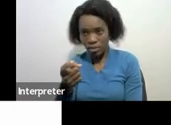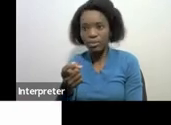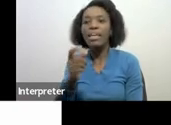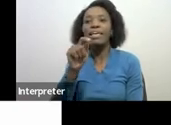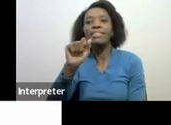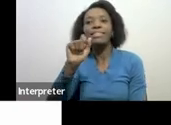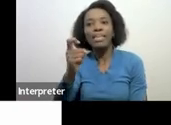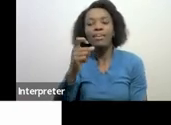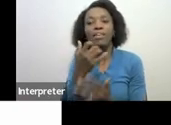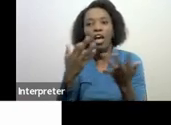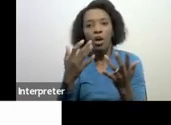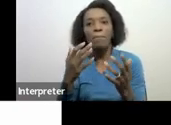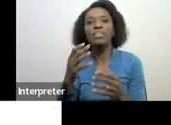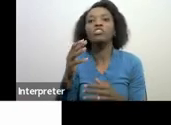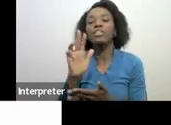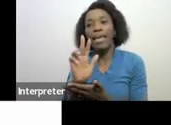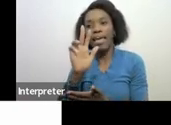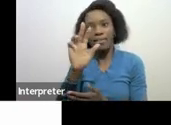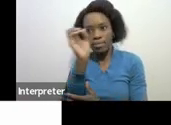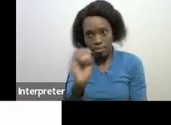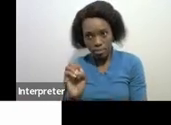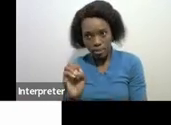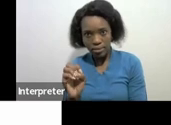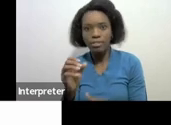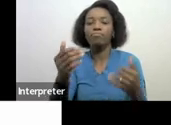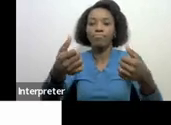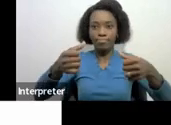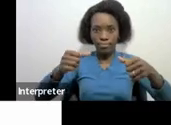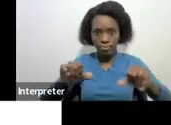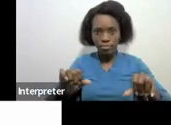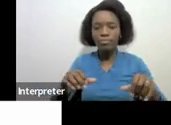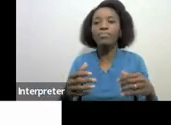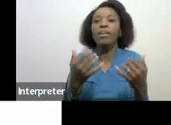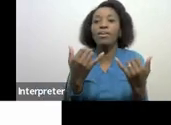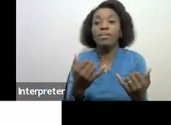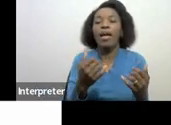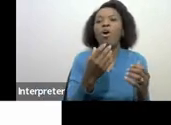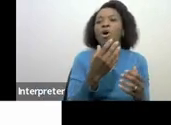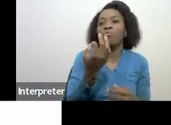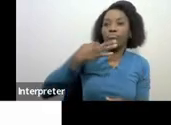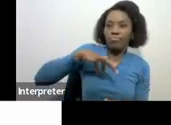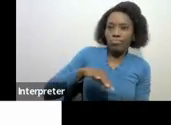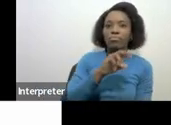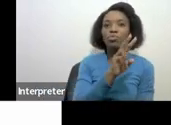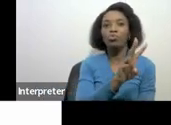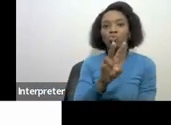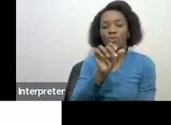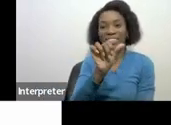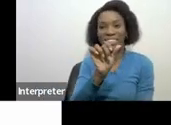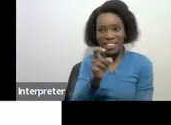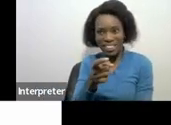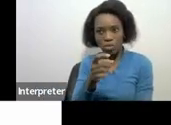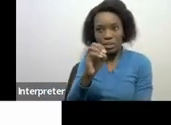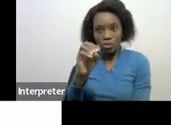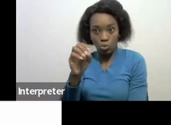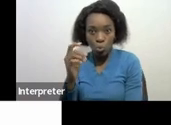on the taxable income of $226,000 to $335,100 rent you will be